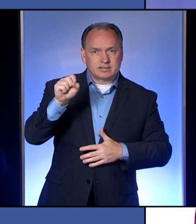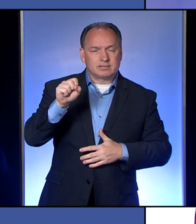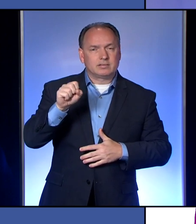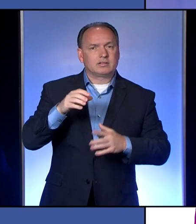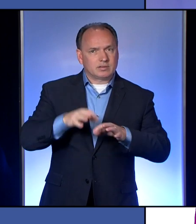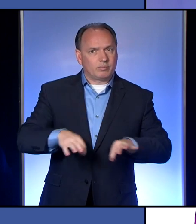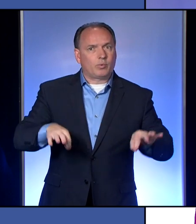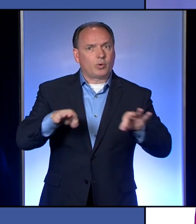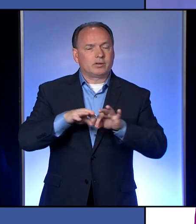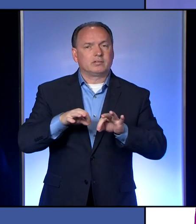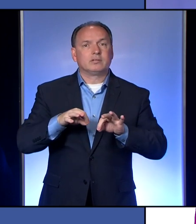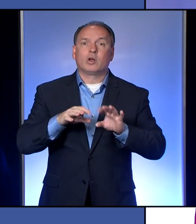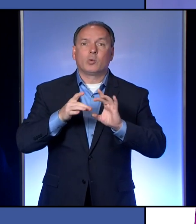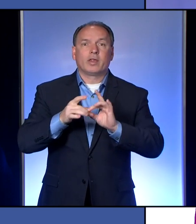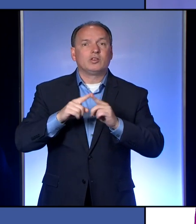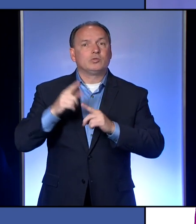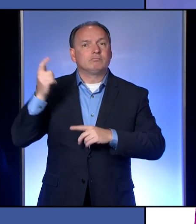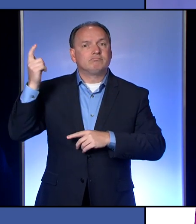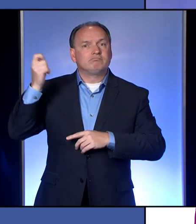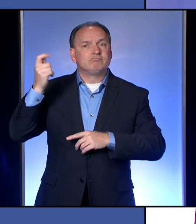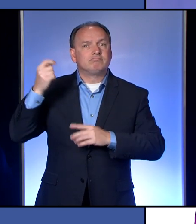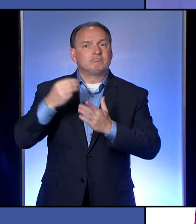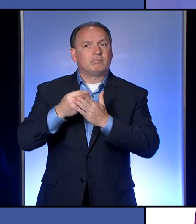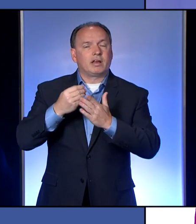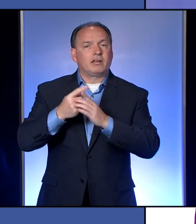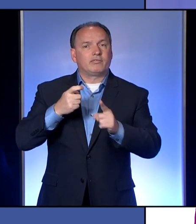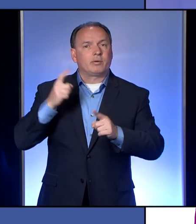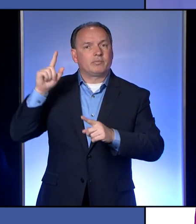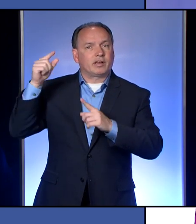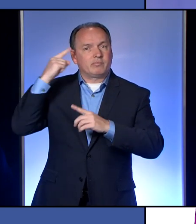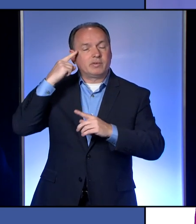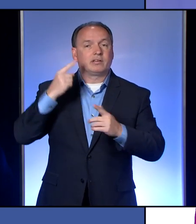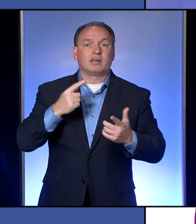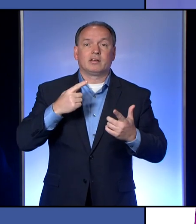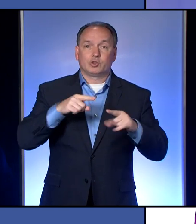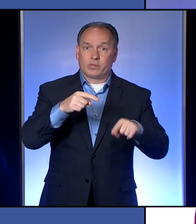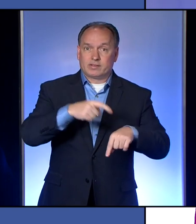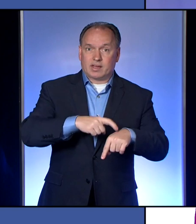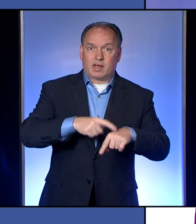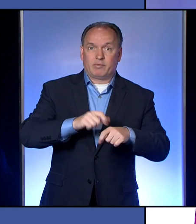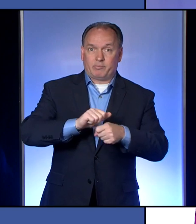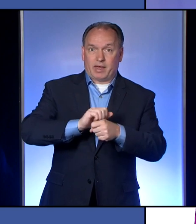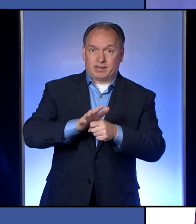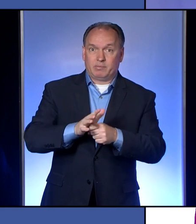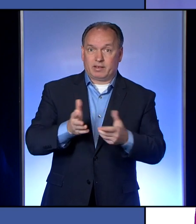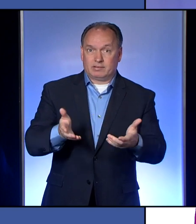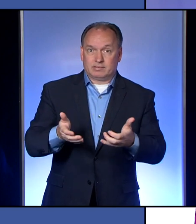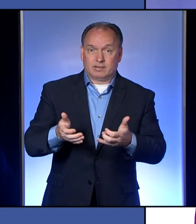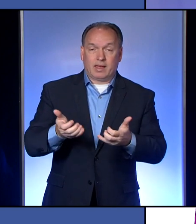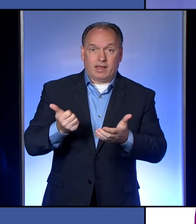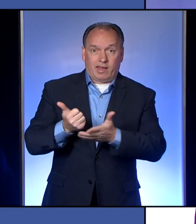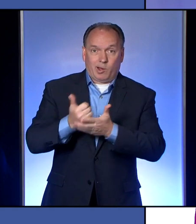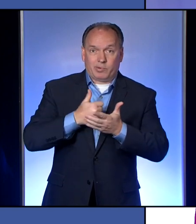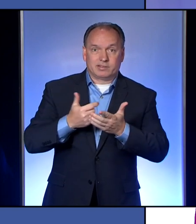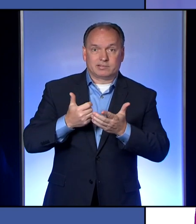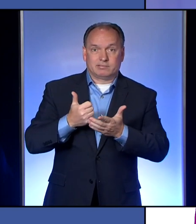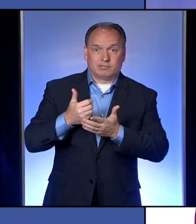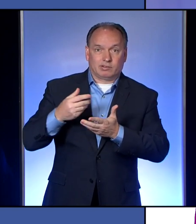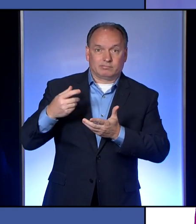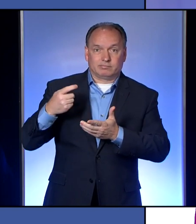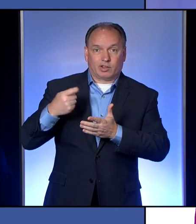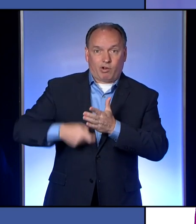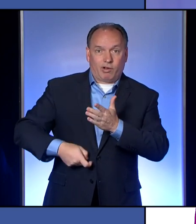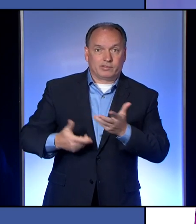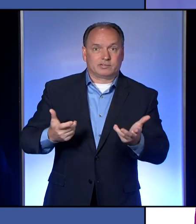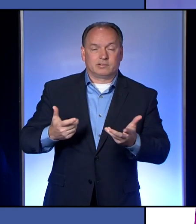has a lot to do with the funds that come into our community at this time of a pandemic. The funds that come in to help us cover the costs are really based